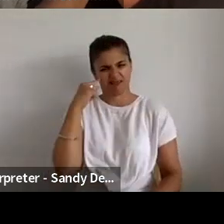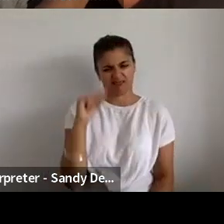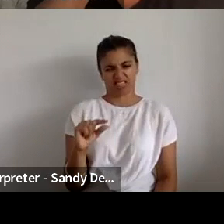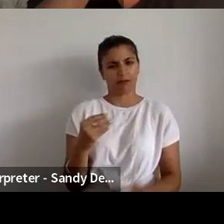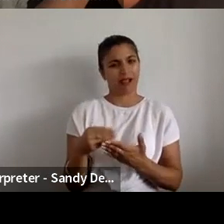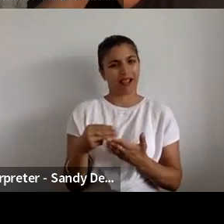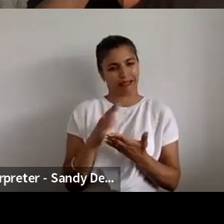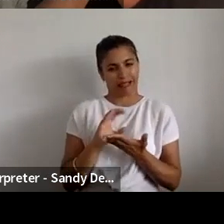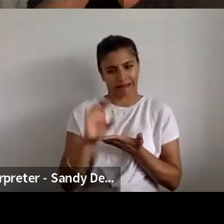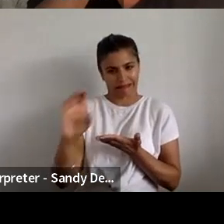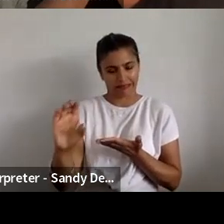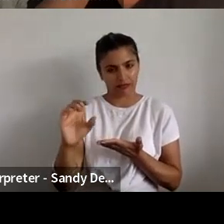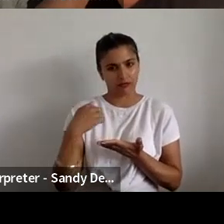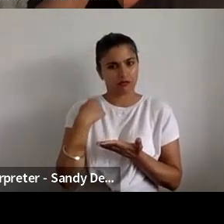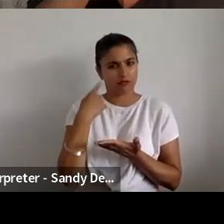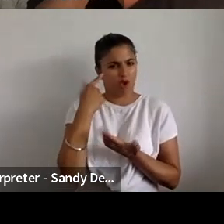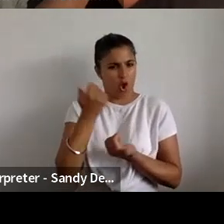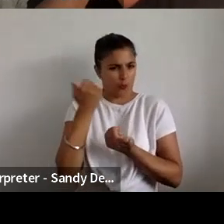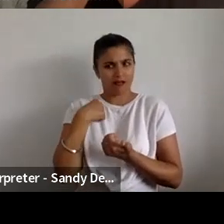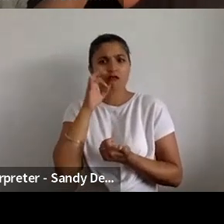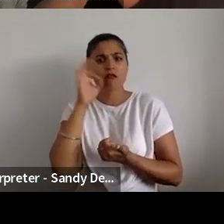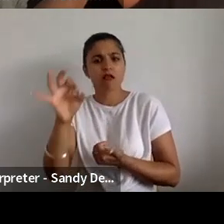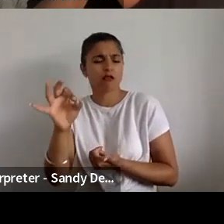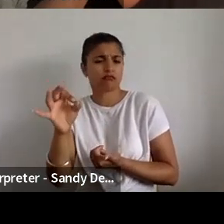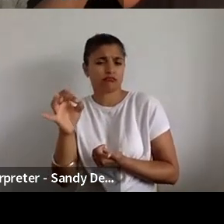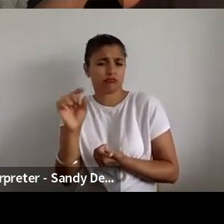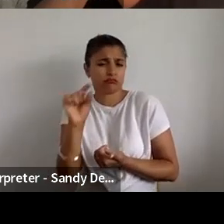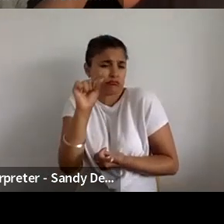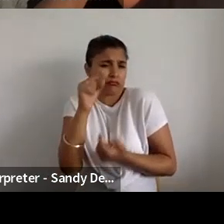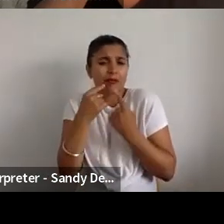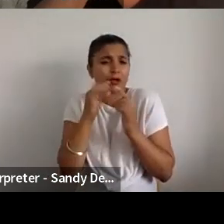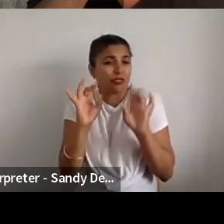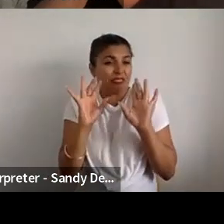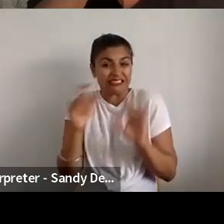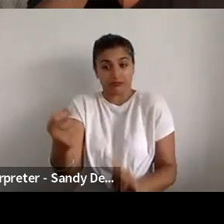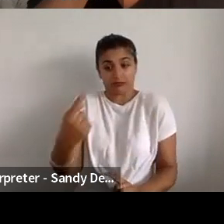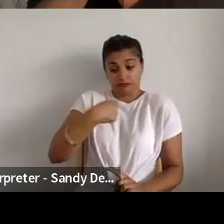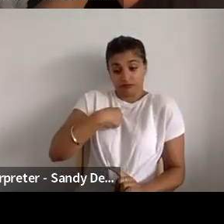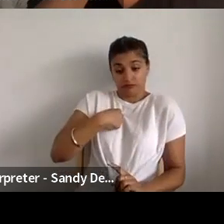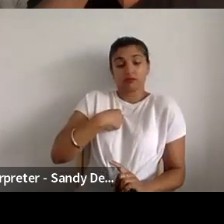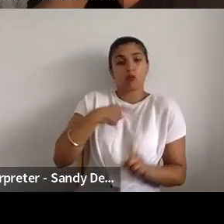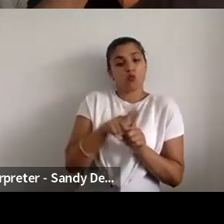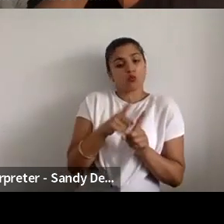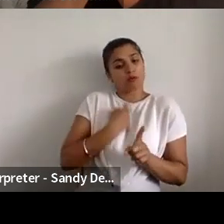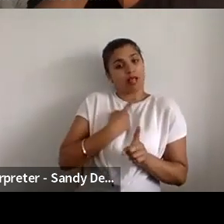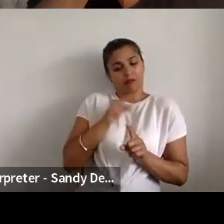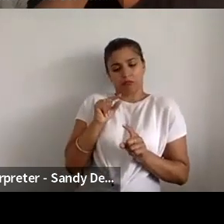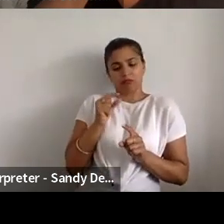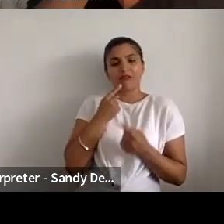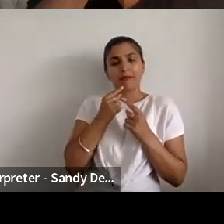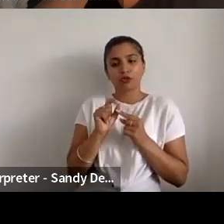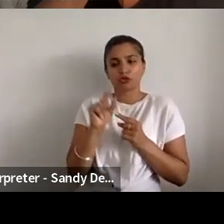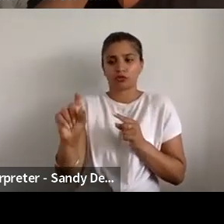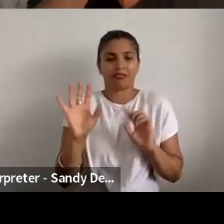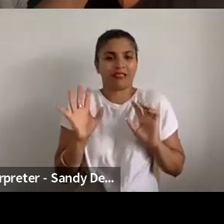So it was a reasonably low input level from the applicant but also from us because we then didn't we couldn't